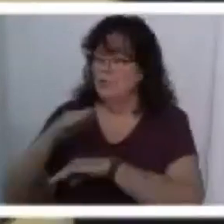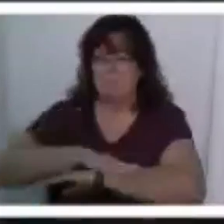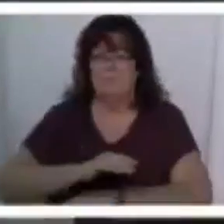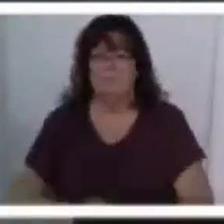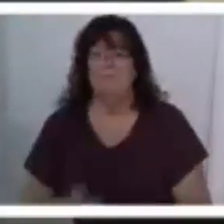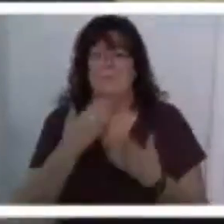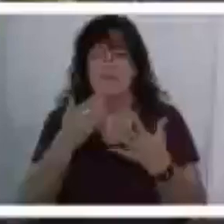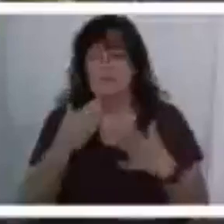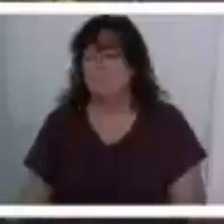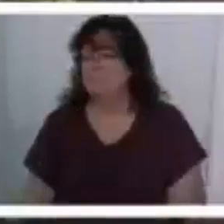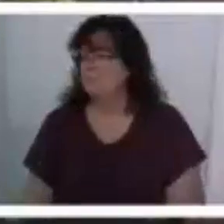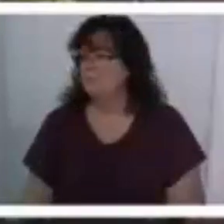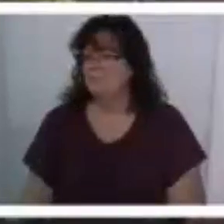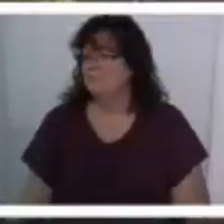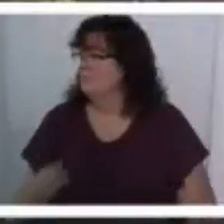thank you